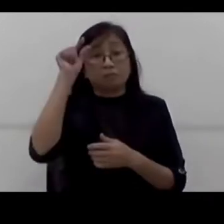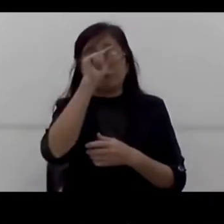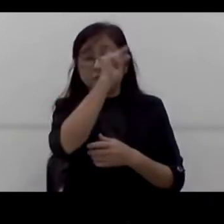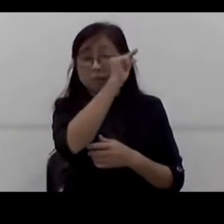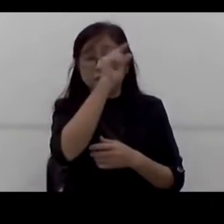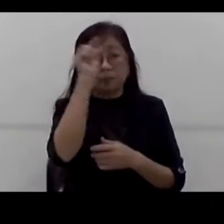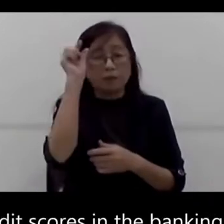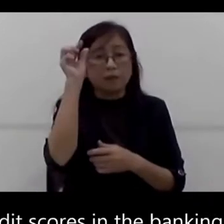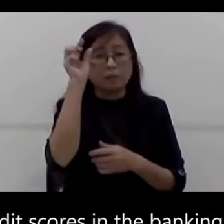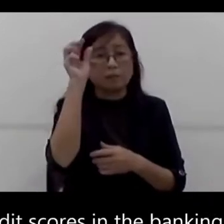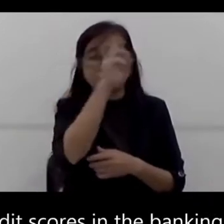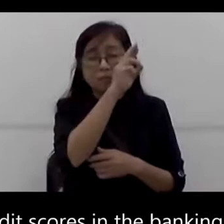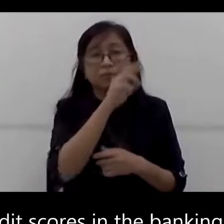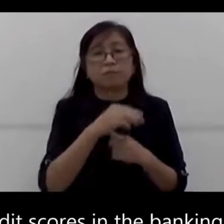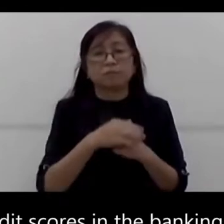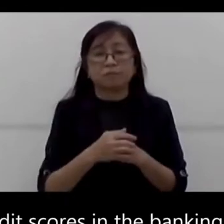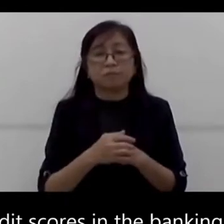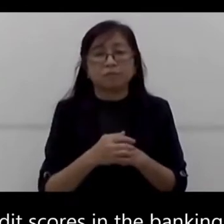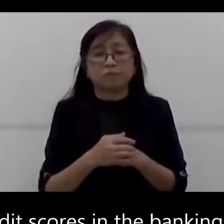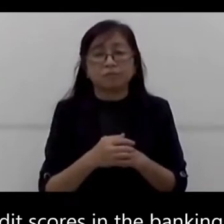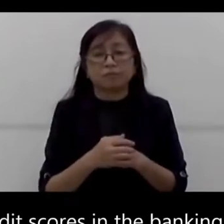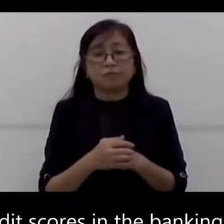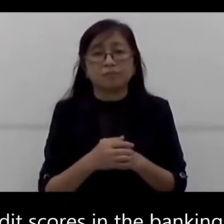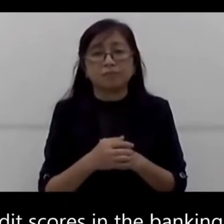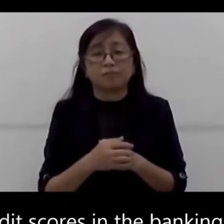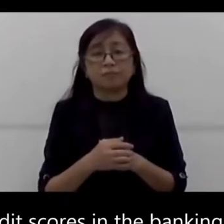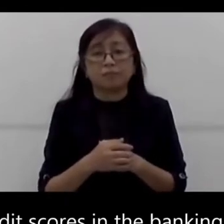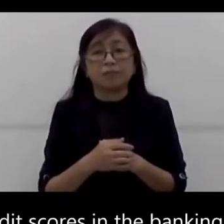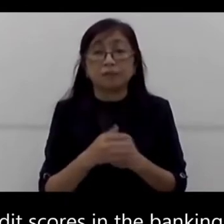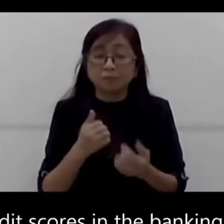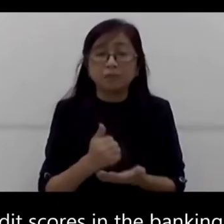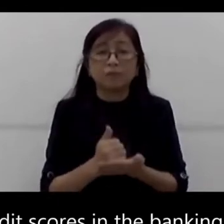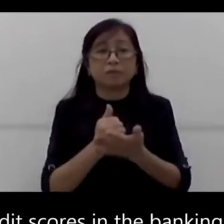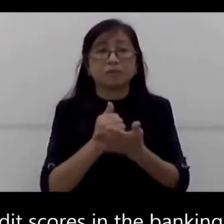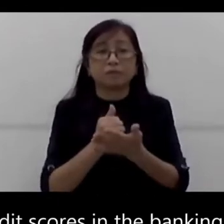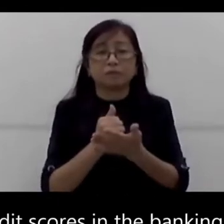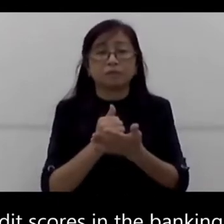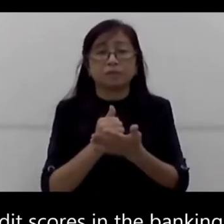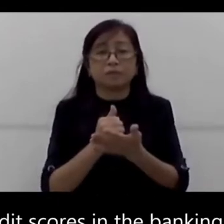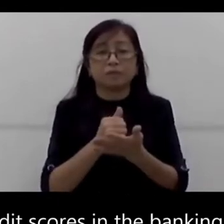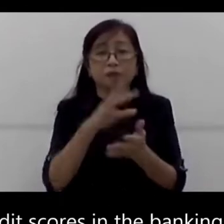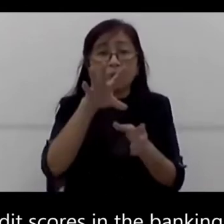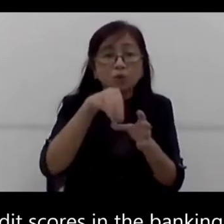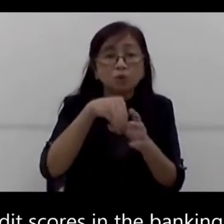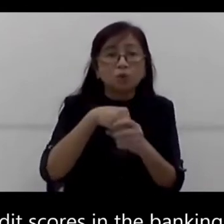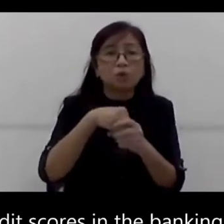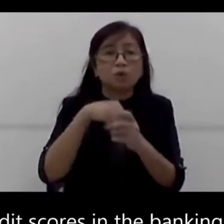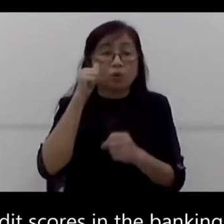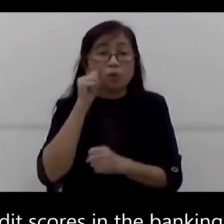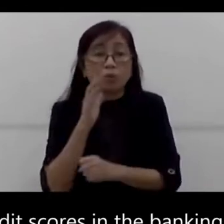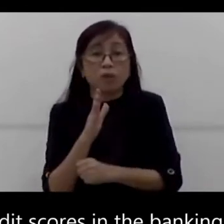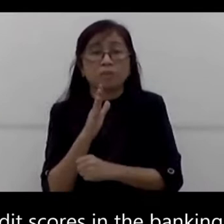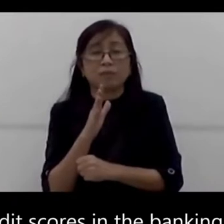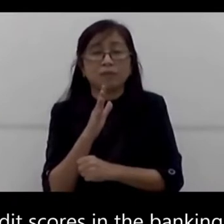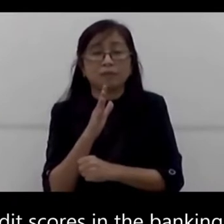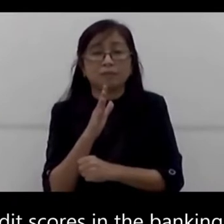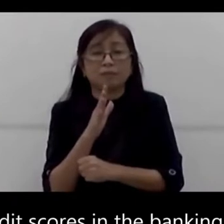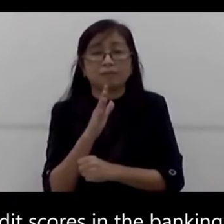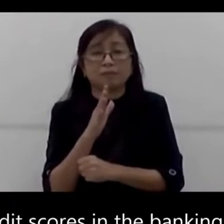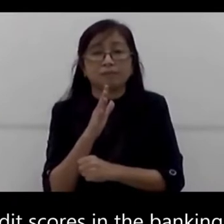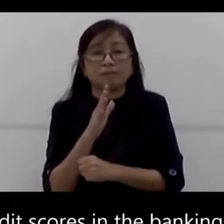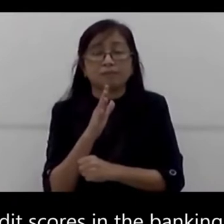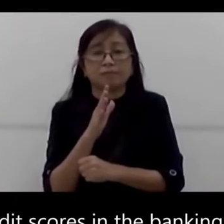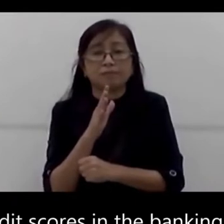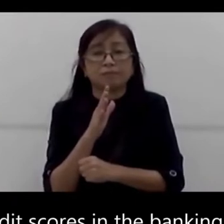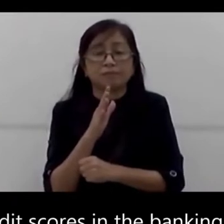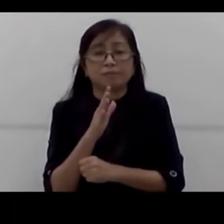Credit scores in the banking sector have oftentimes excluded women or offered bizarre credit scores for non